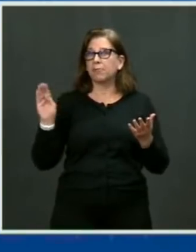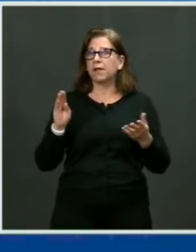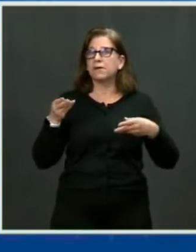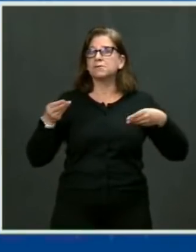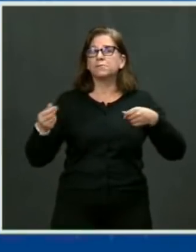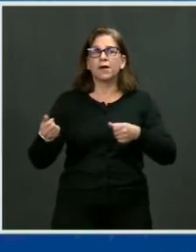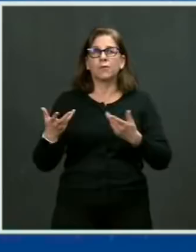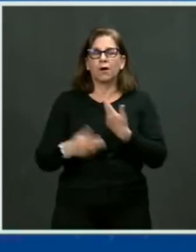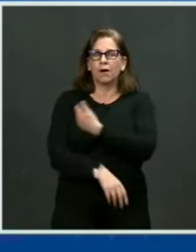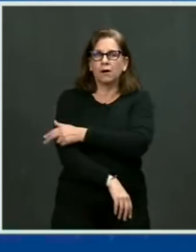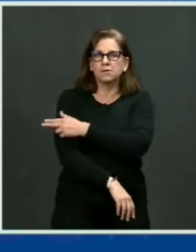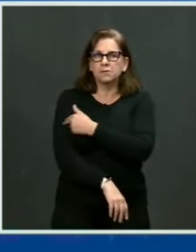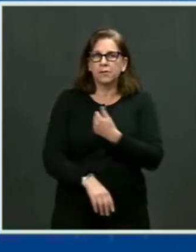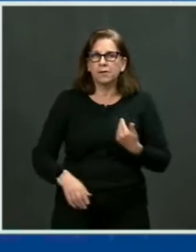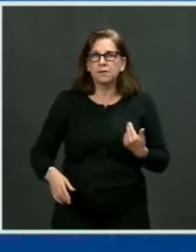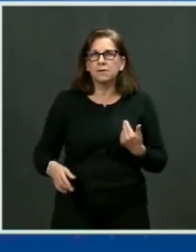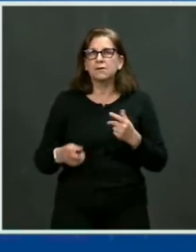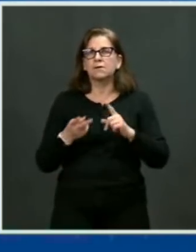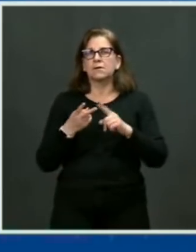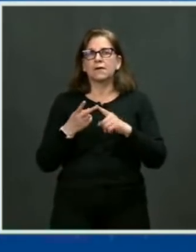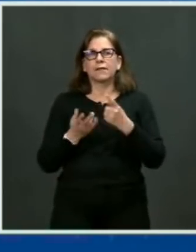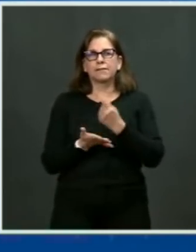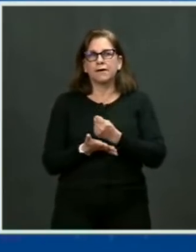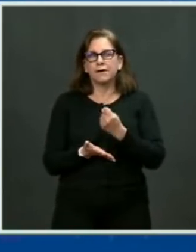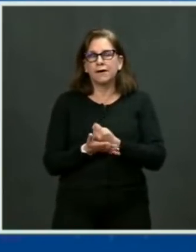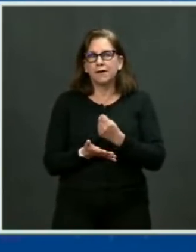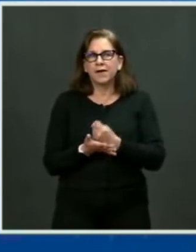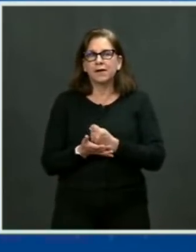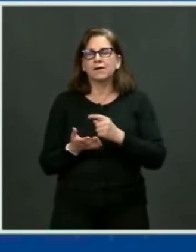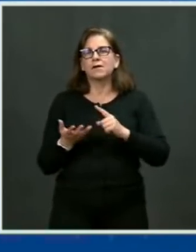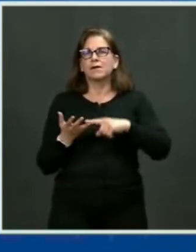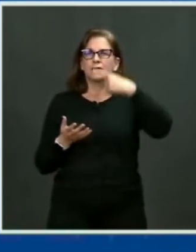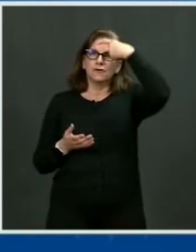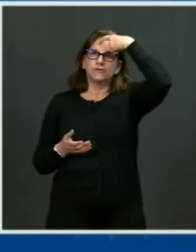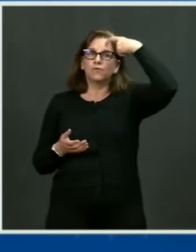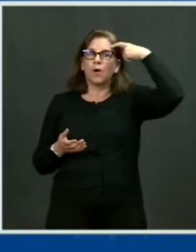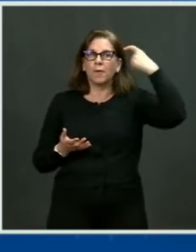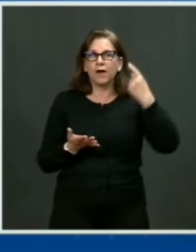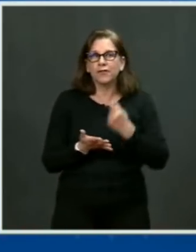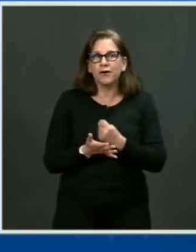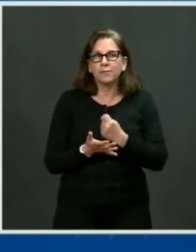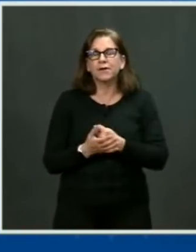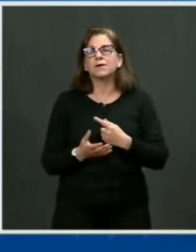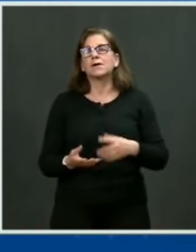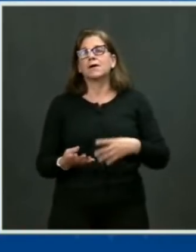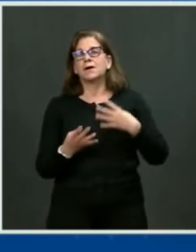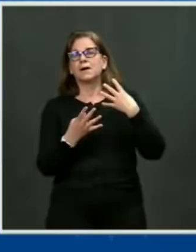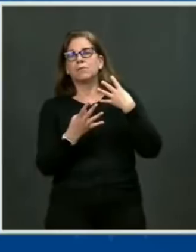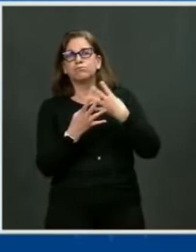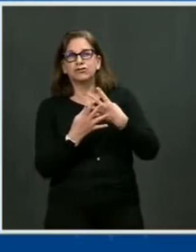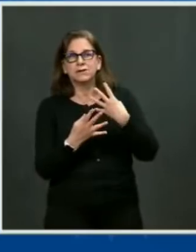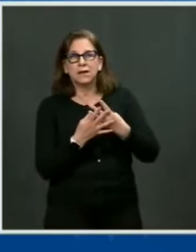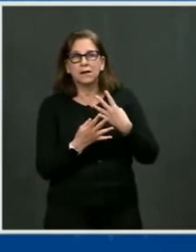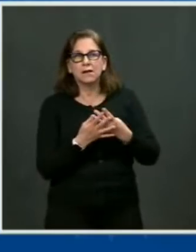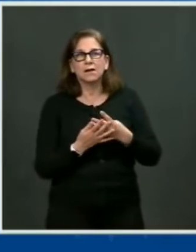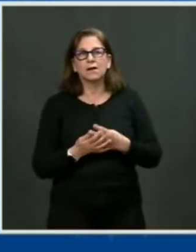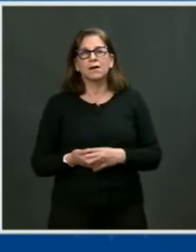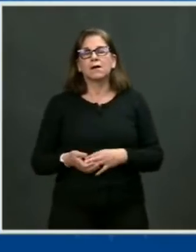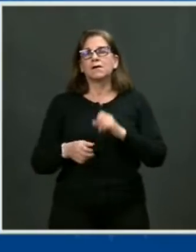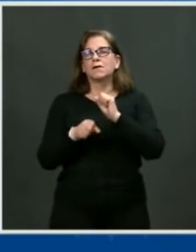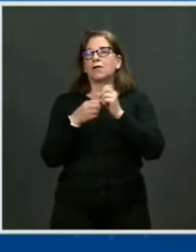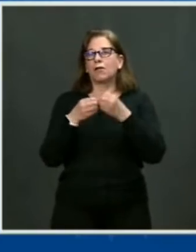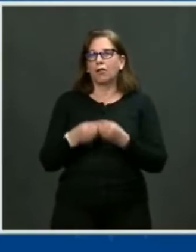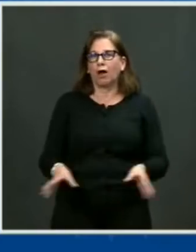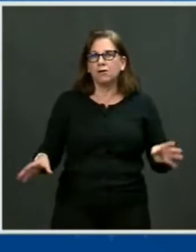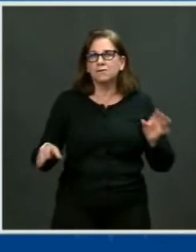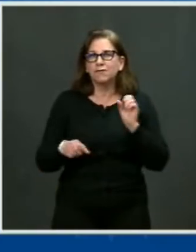counseling, legal fees, prison costs, and the loss of productivity. Not